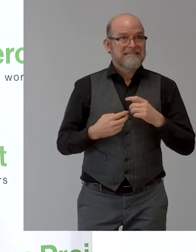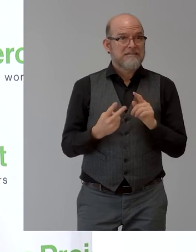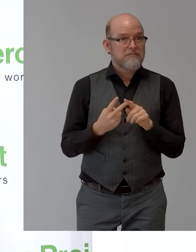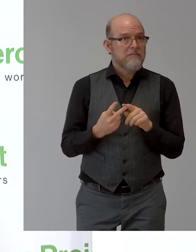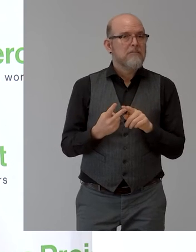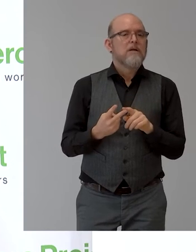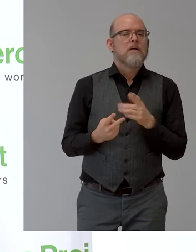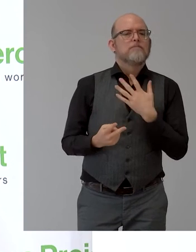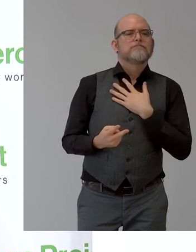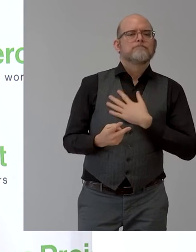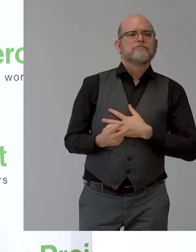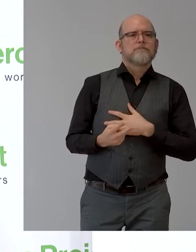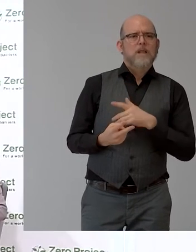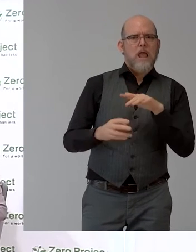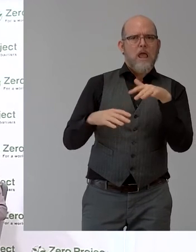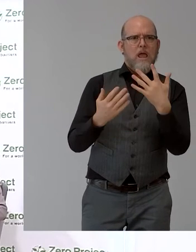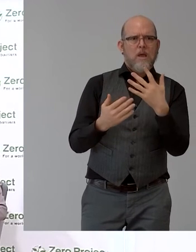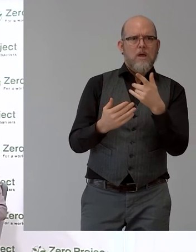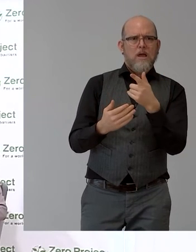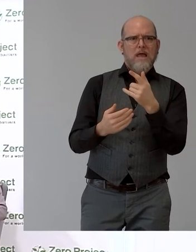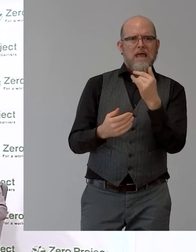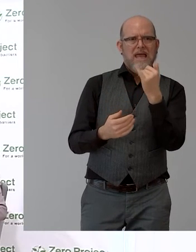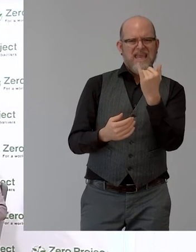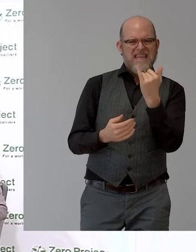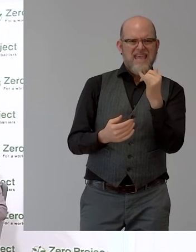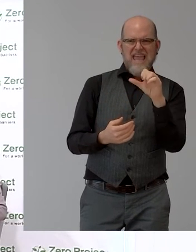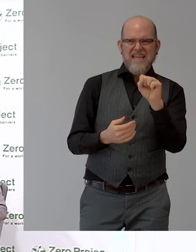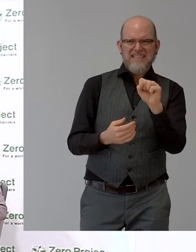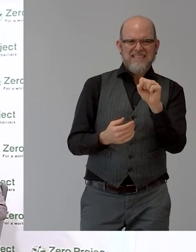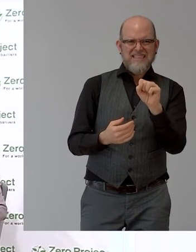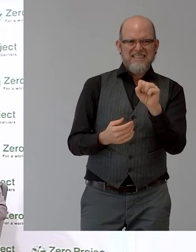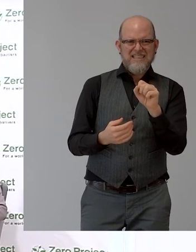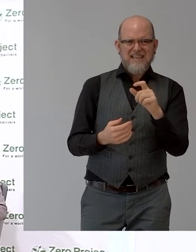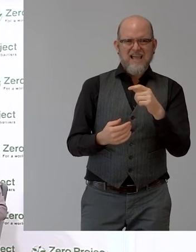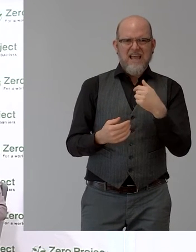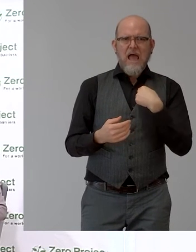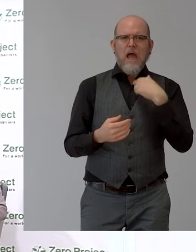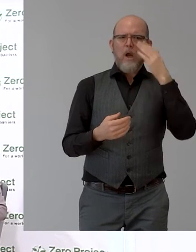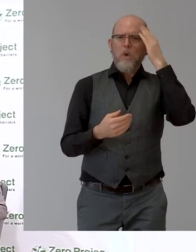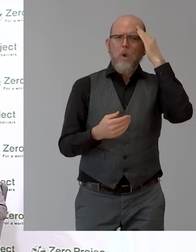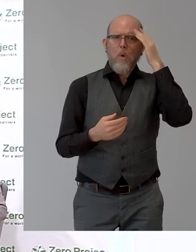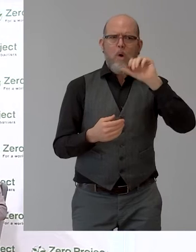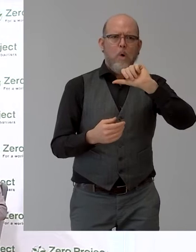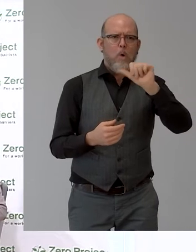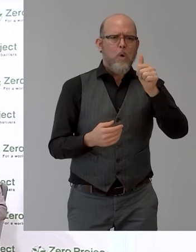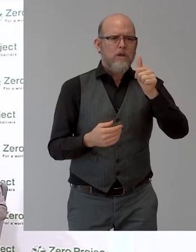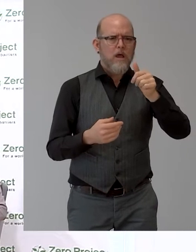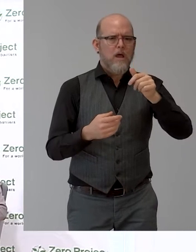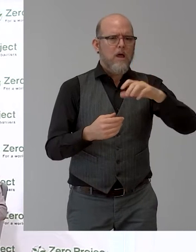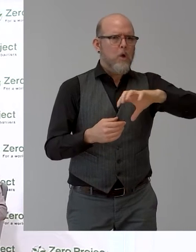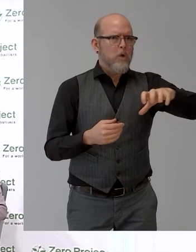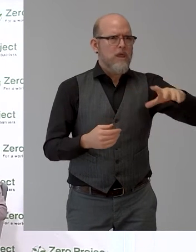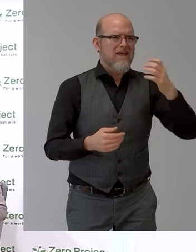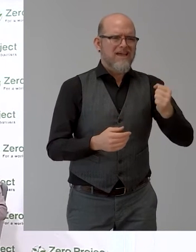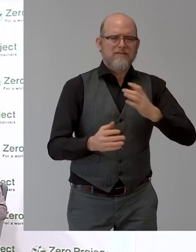international sign language? Because as far as I know, every country or different countries have different sign languages. Does it work